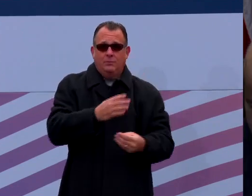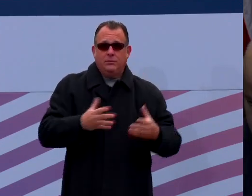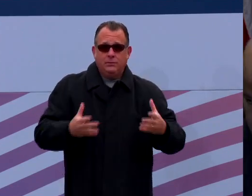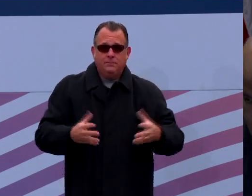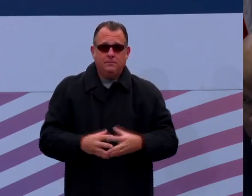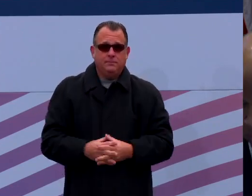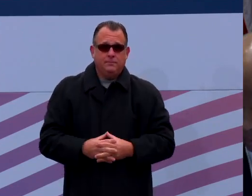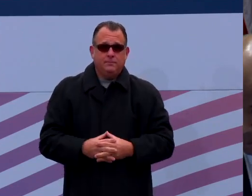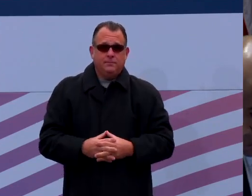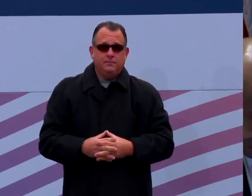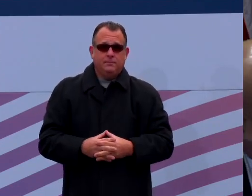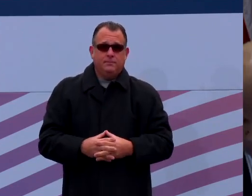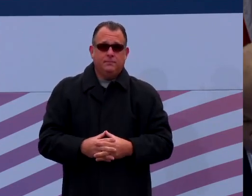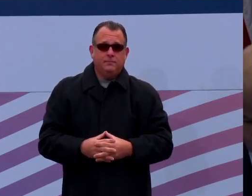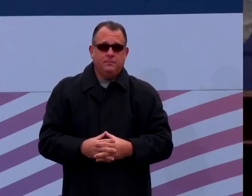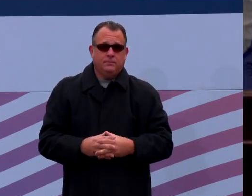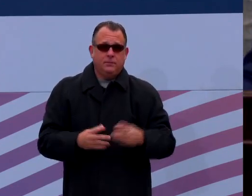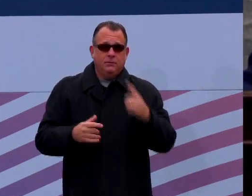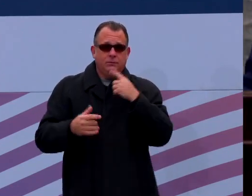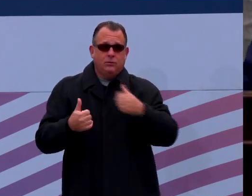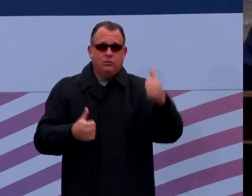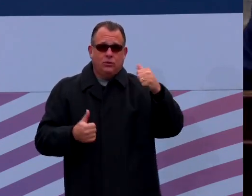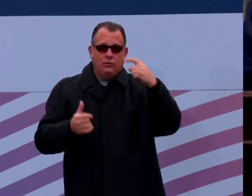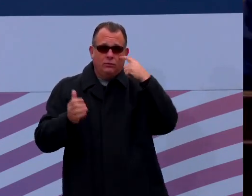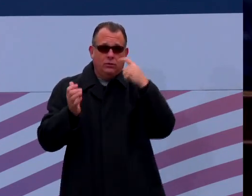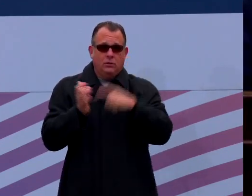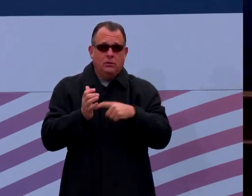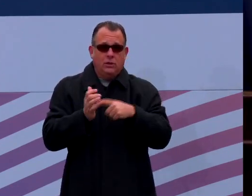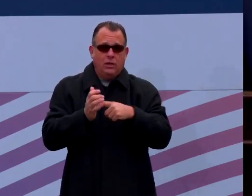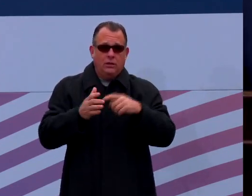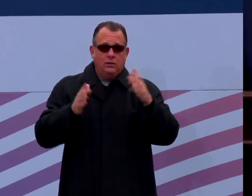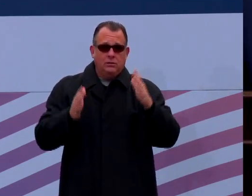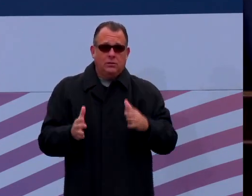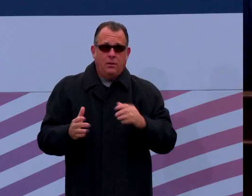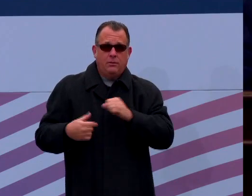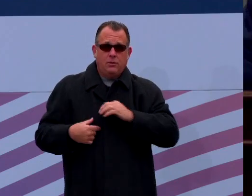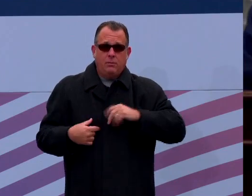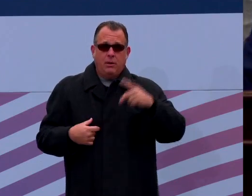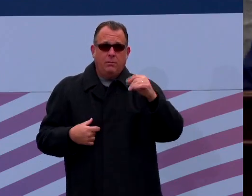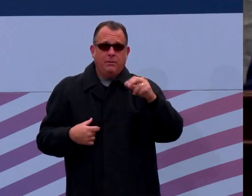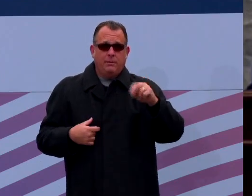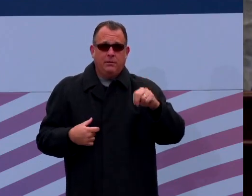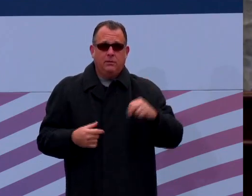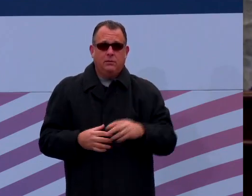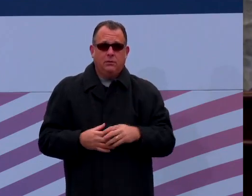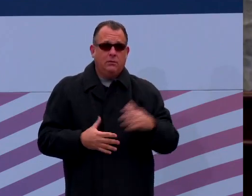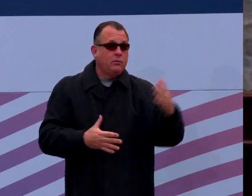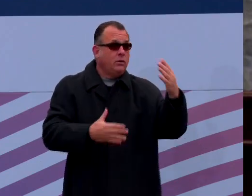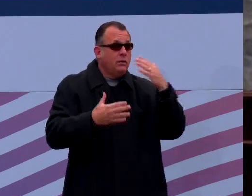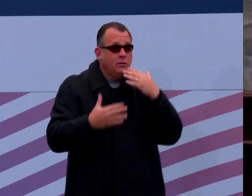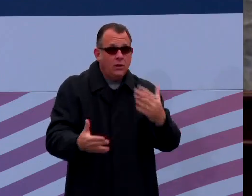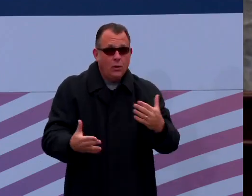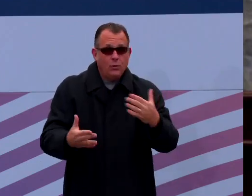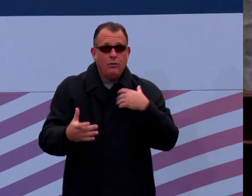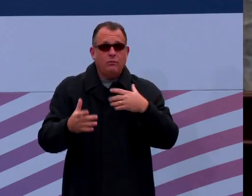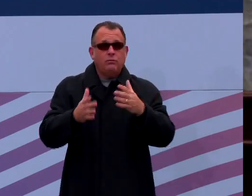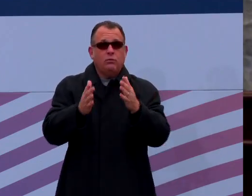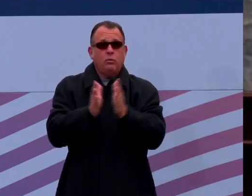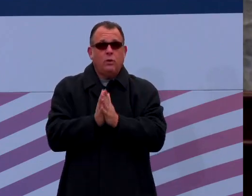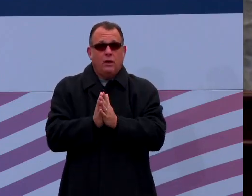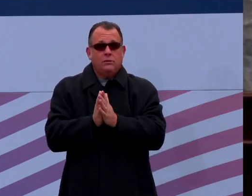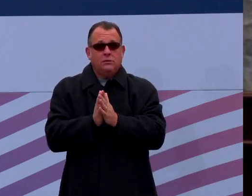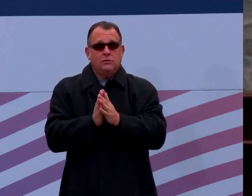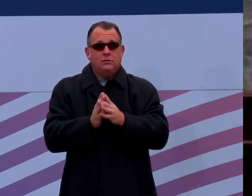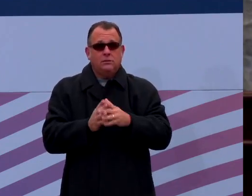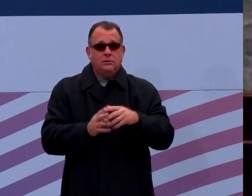The chair recognizes Senator Pittman. Thank you, Madam President. Madam President, I request legislative leave for Senators Regan, Dush, and